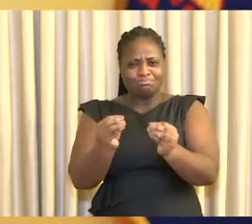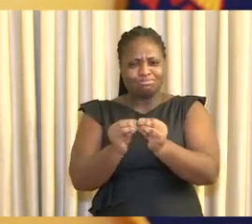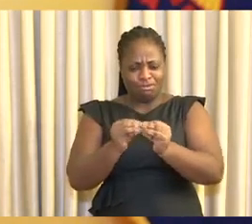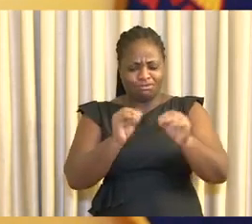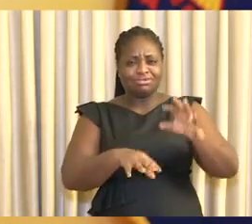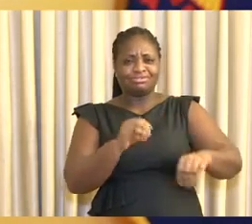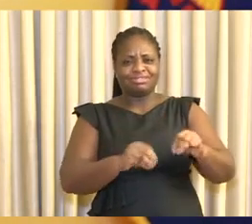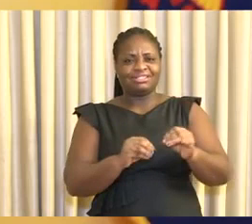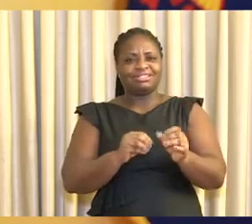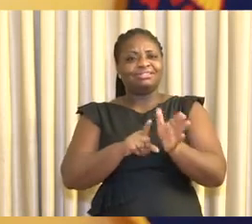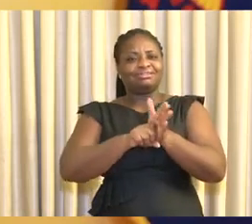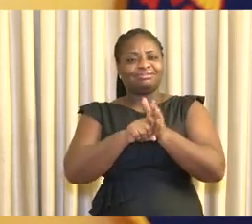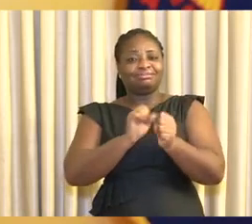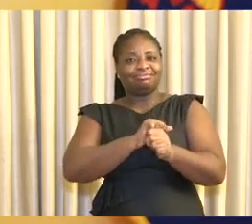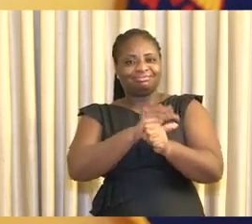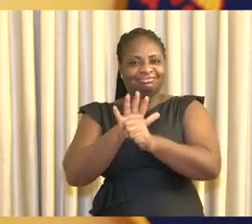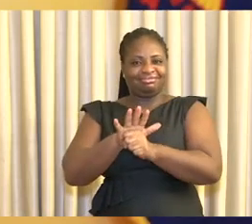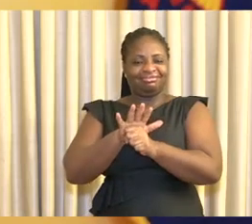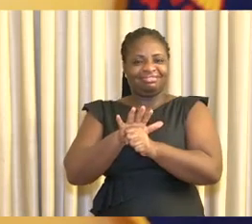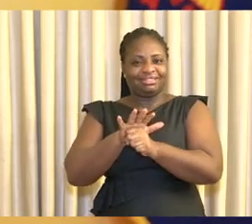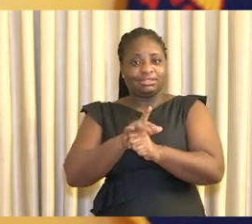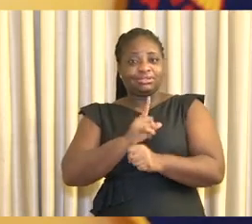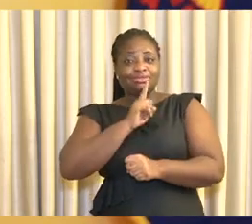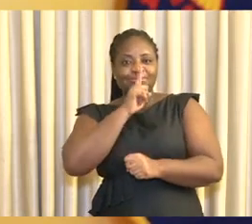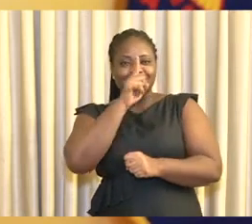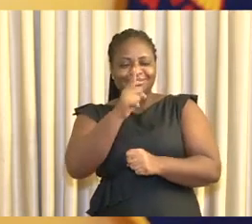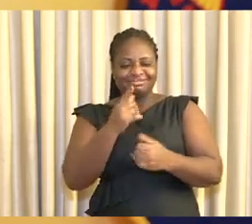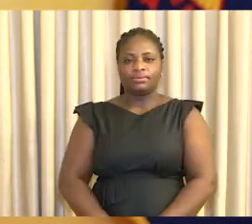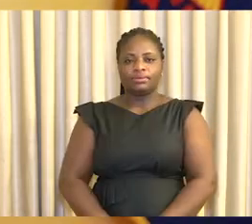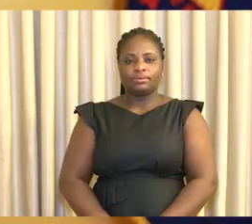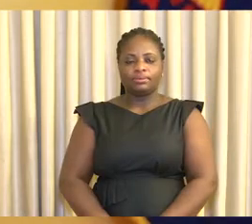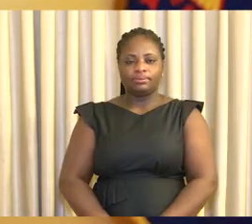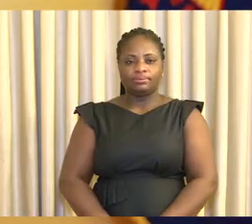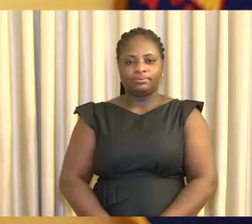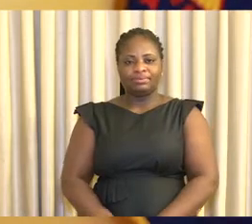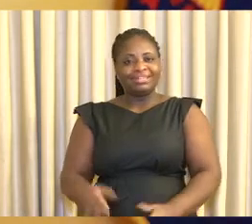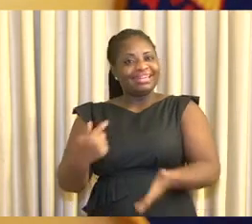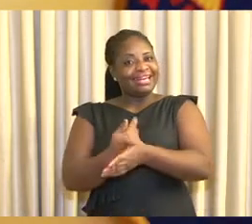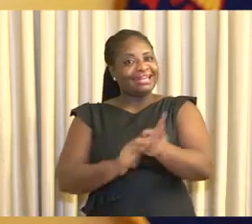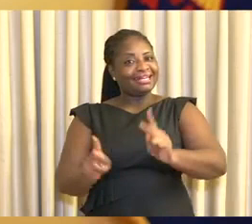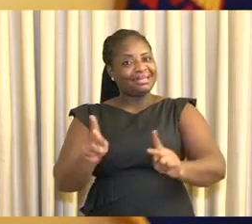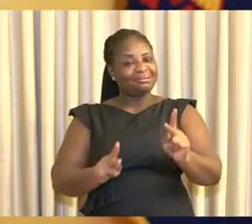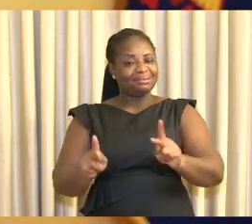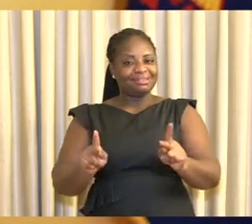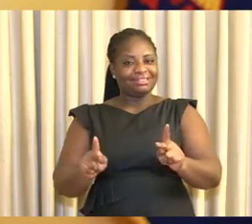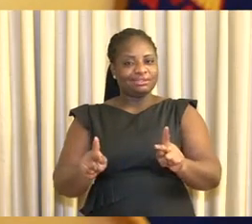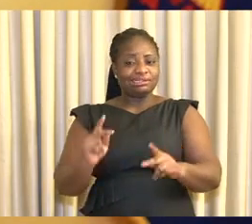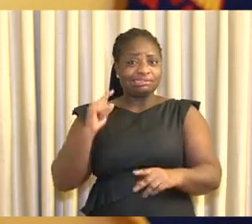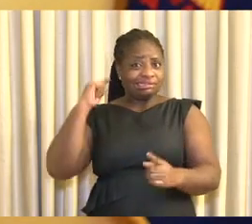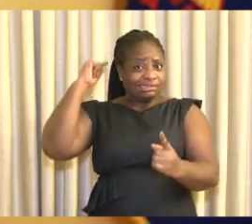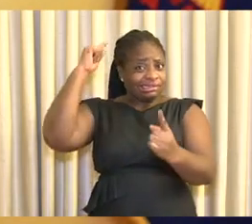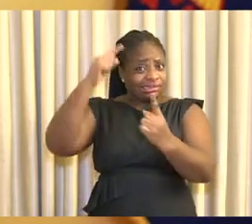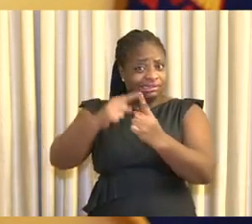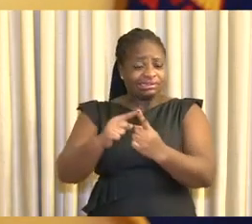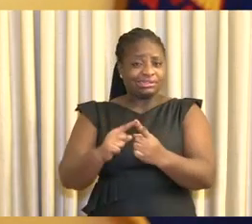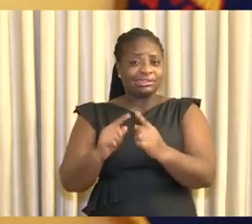-19 national trust fund. It is truly appreciated. Fellow Gunnans, since the first two